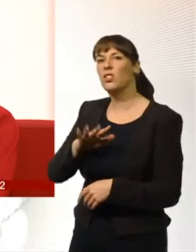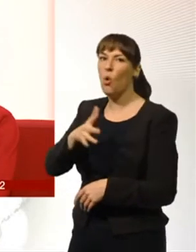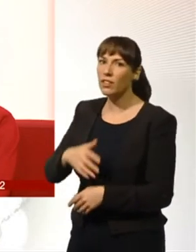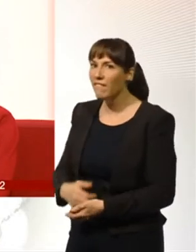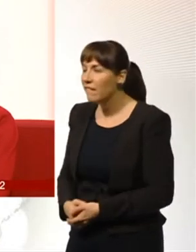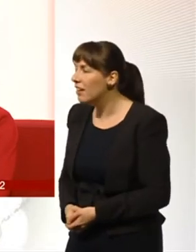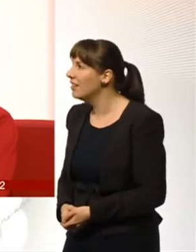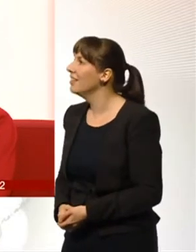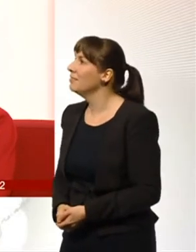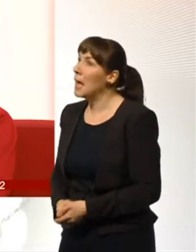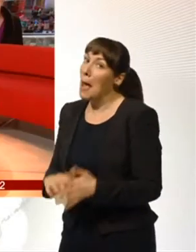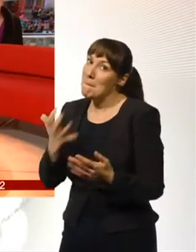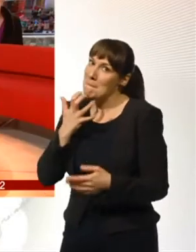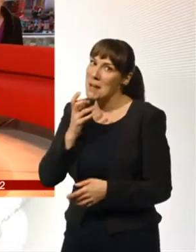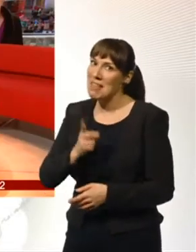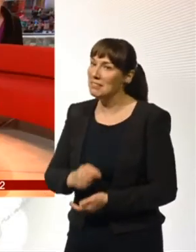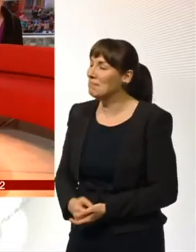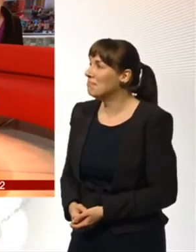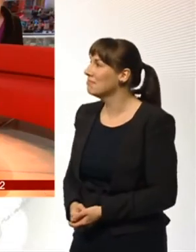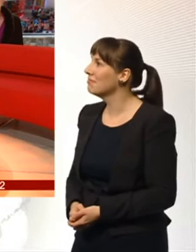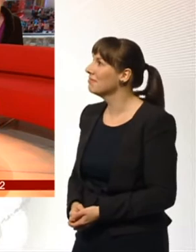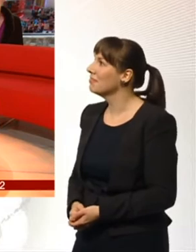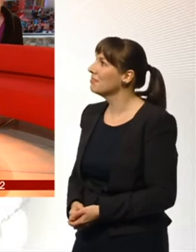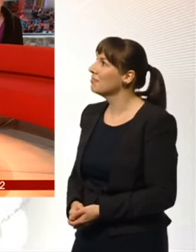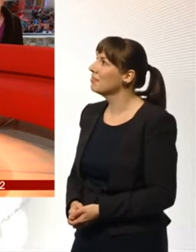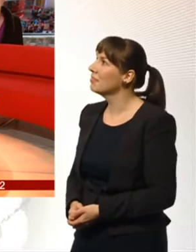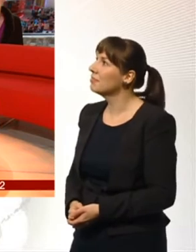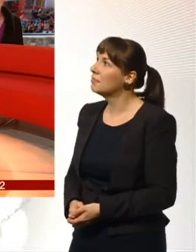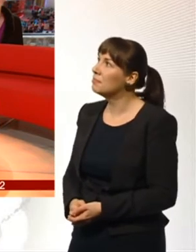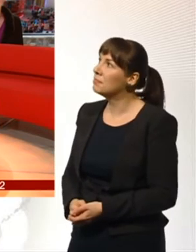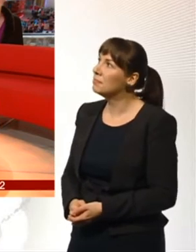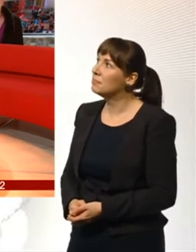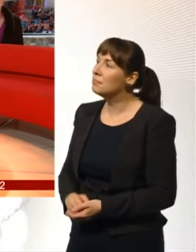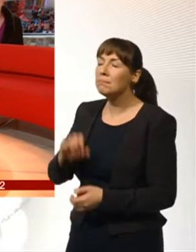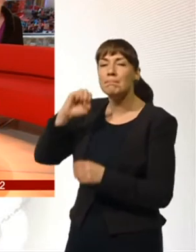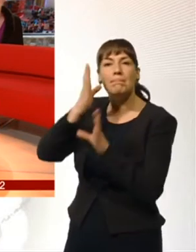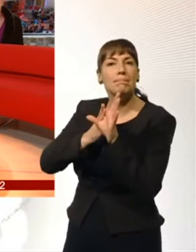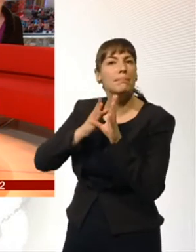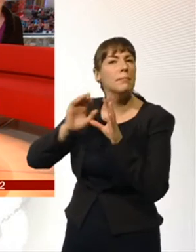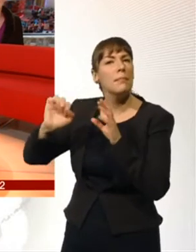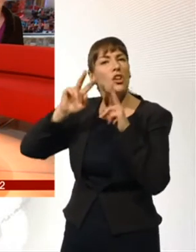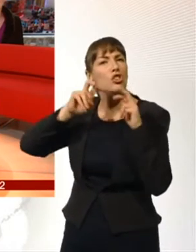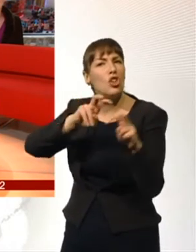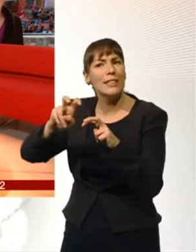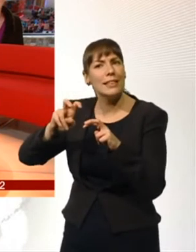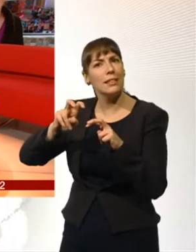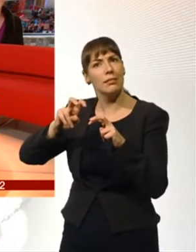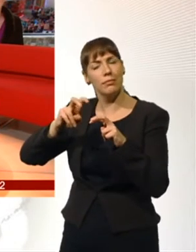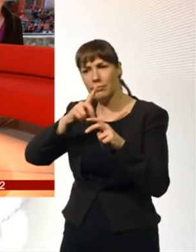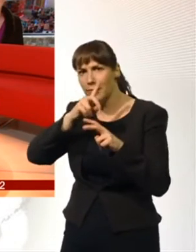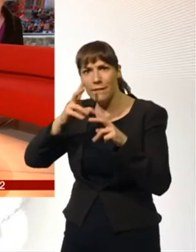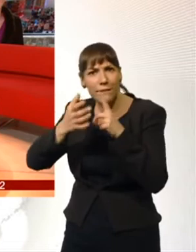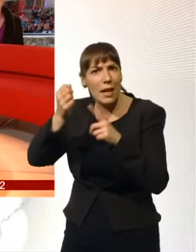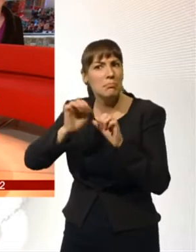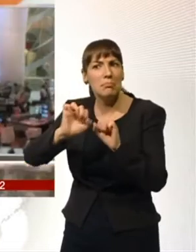Yeah, well, that's just like TV. Corrine, what's this study say about our family lives and the way they're